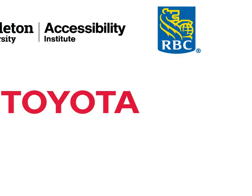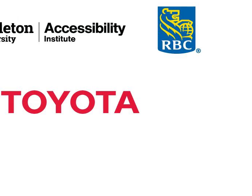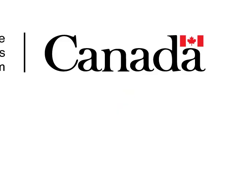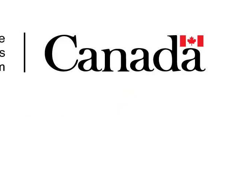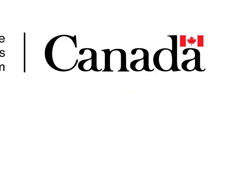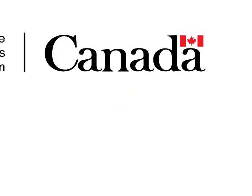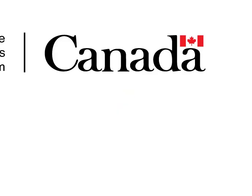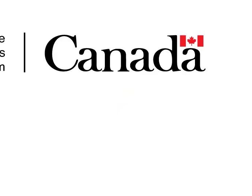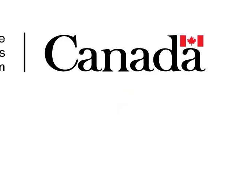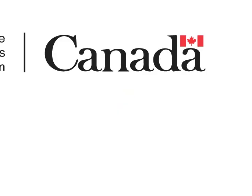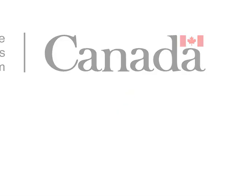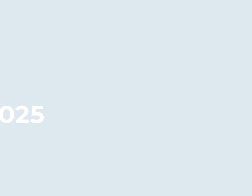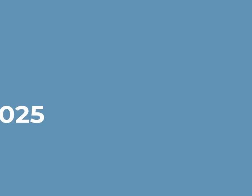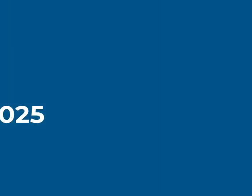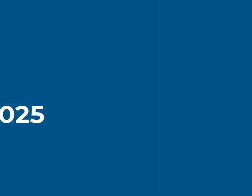Thank you. Thank you.